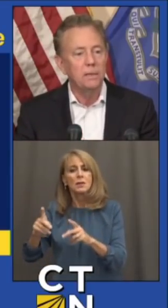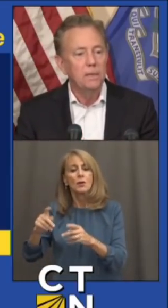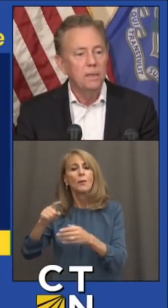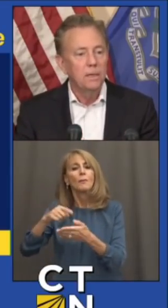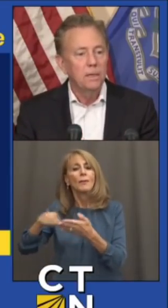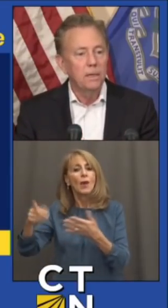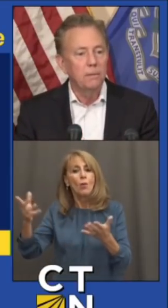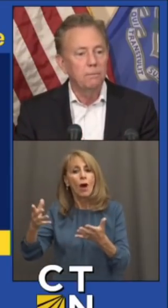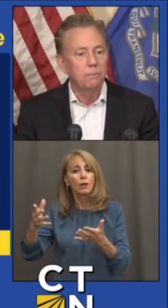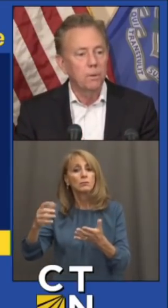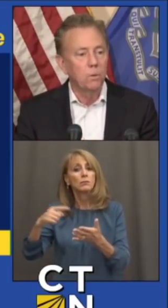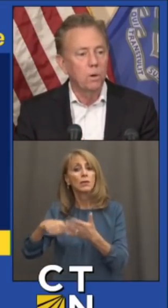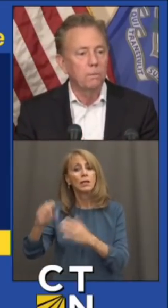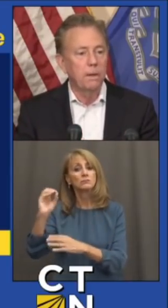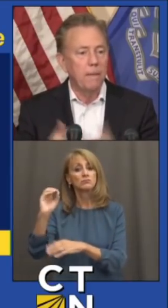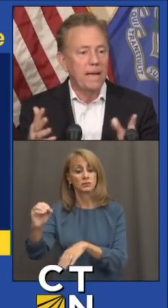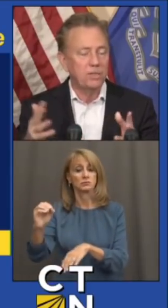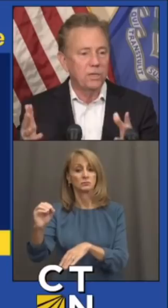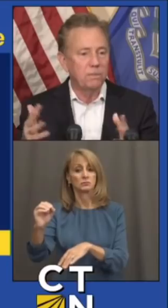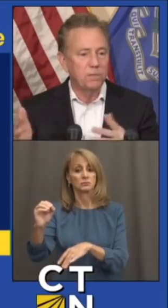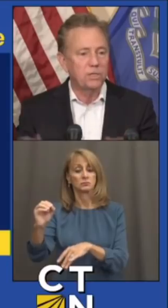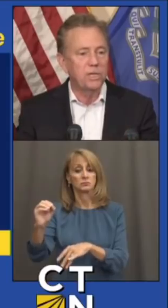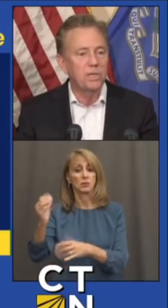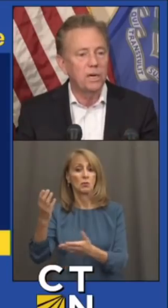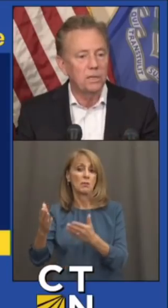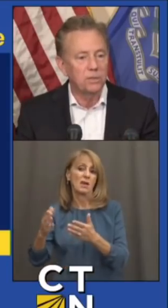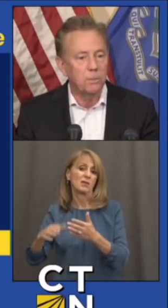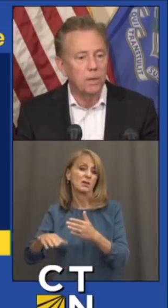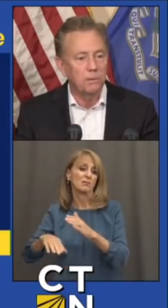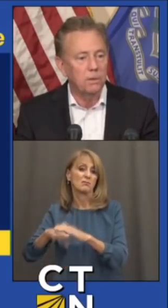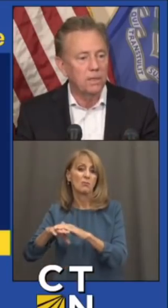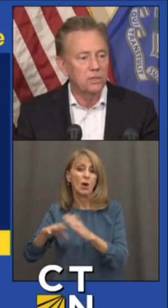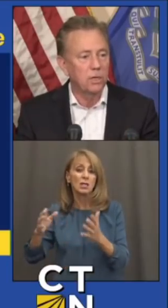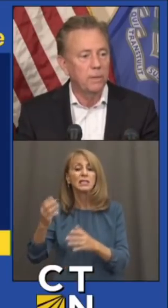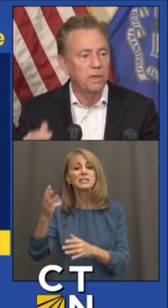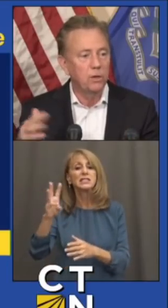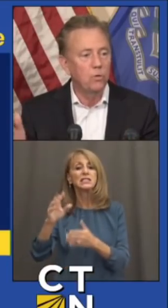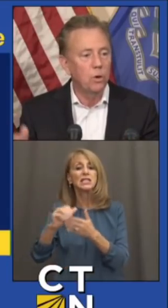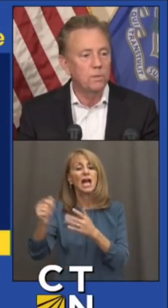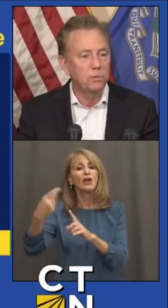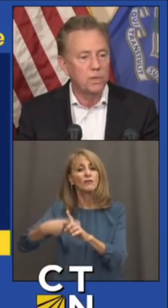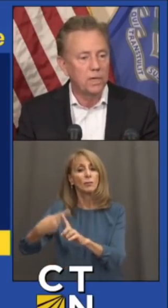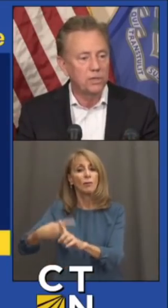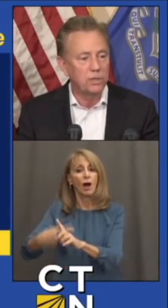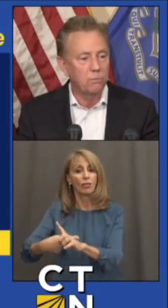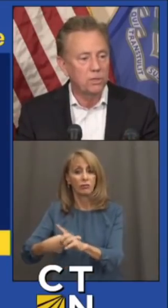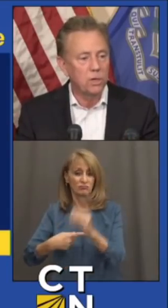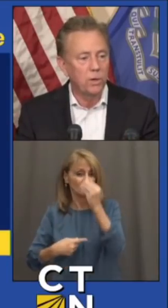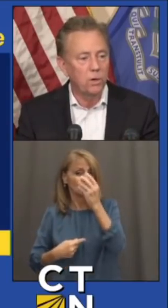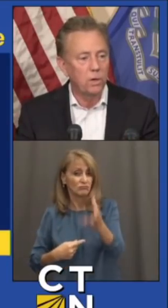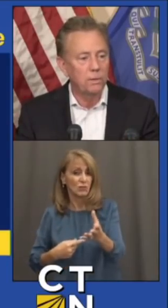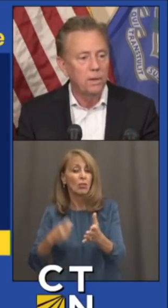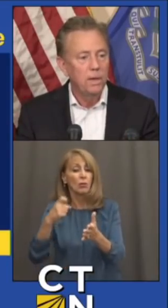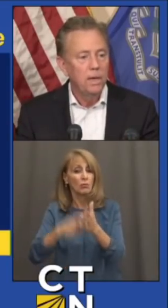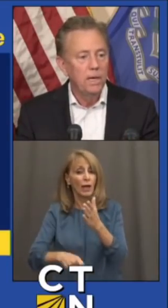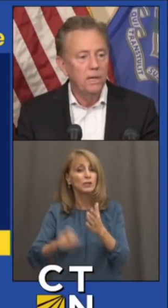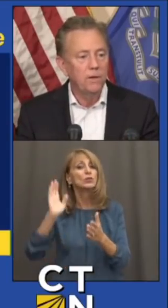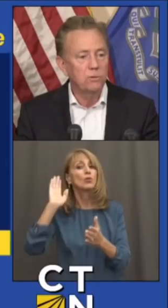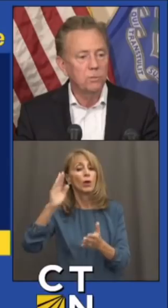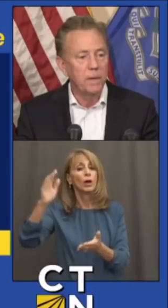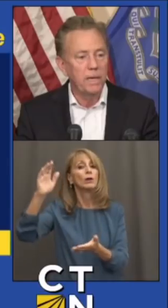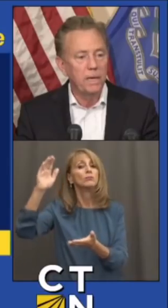nothing, or at max $16 a month. It's going to be an enormous reduction in what's going on.